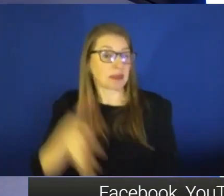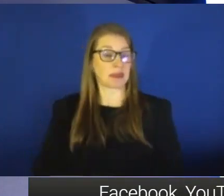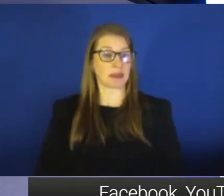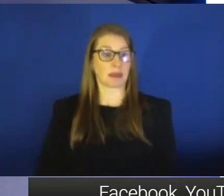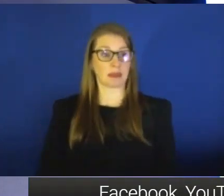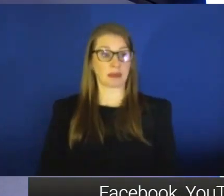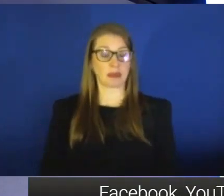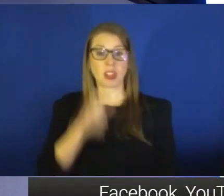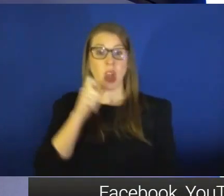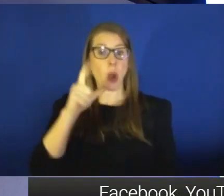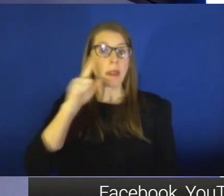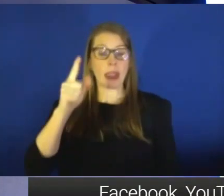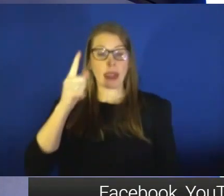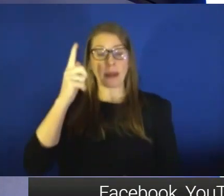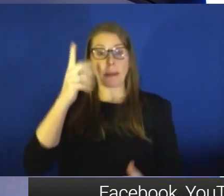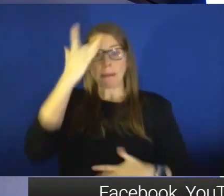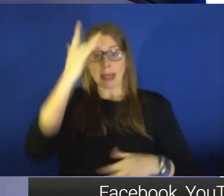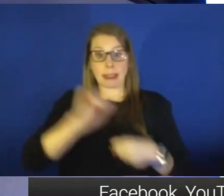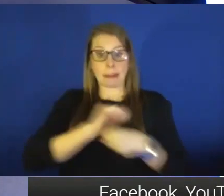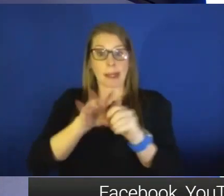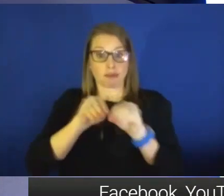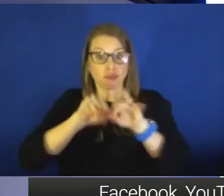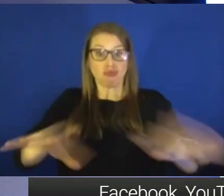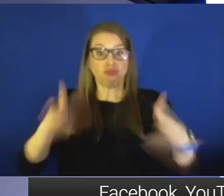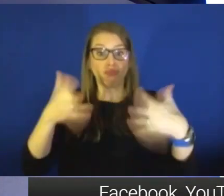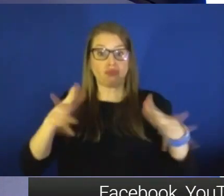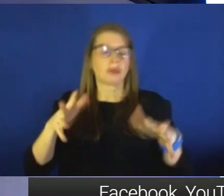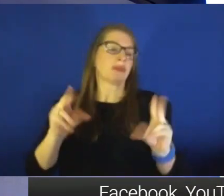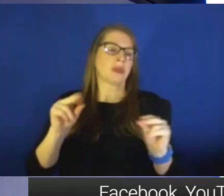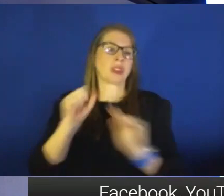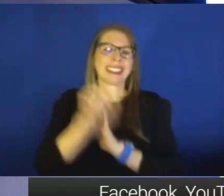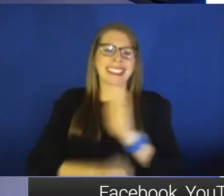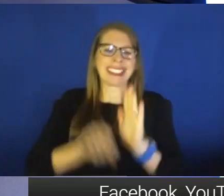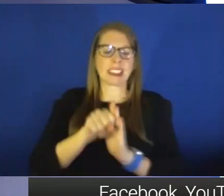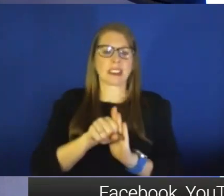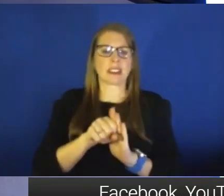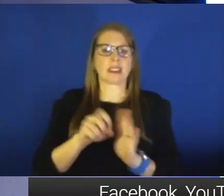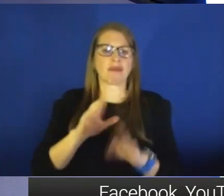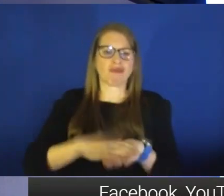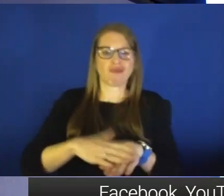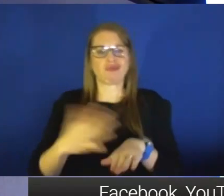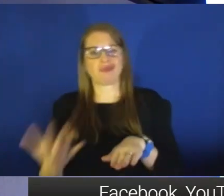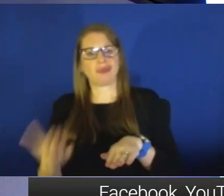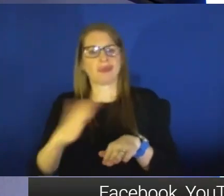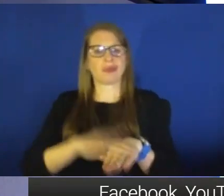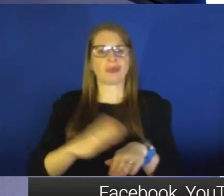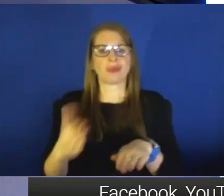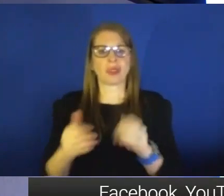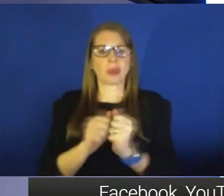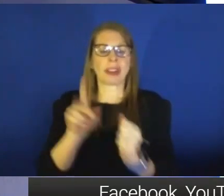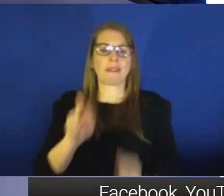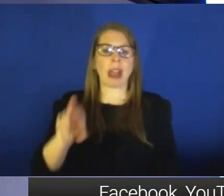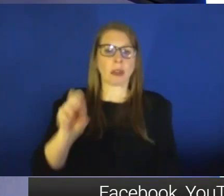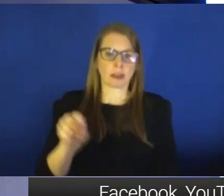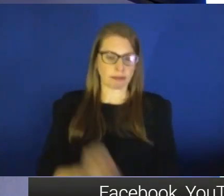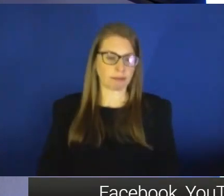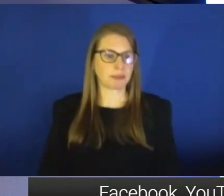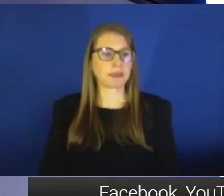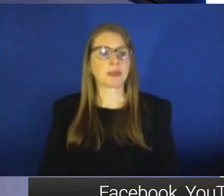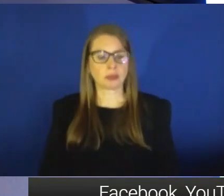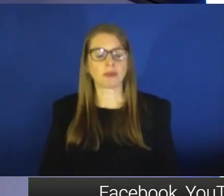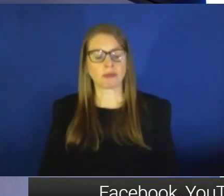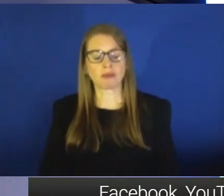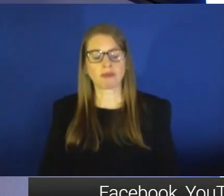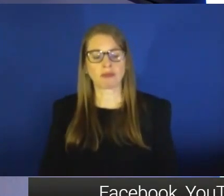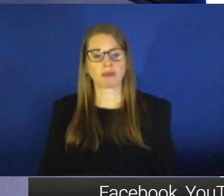pandemic is over. We know that we tend to see seasons with this virus. And so, you know, we may still have some challenges.